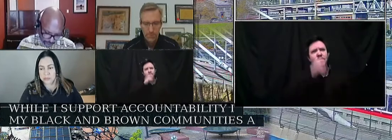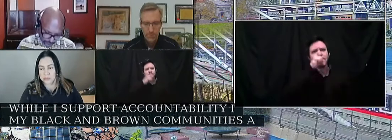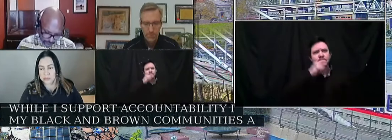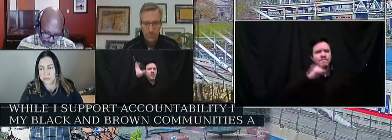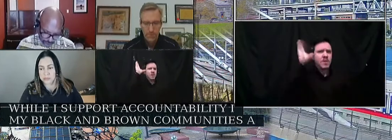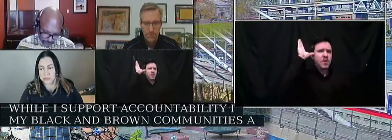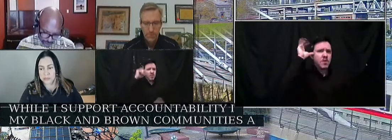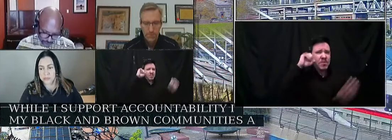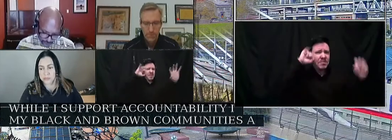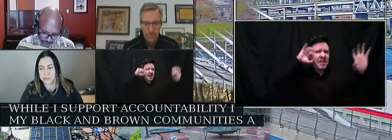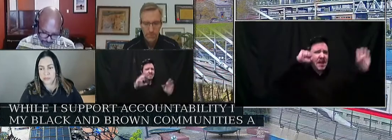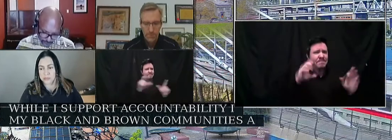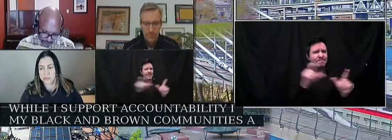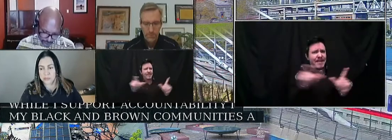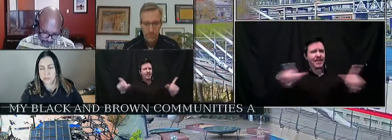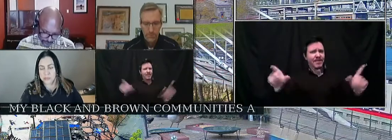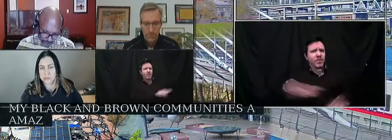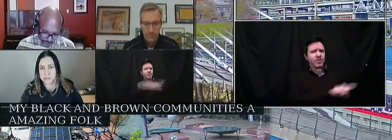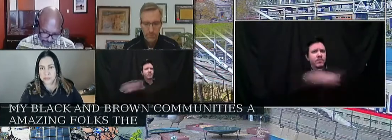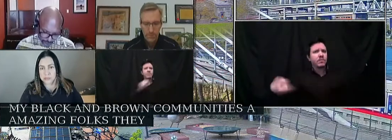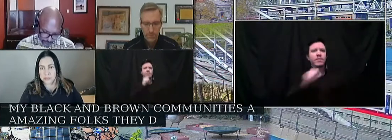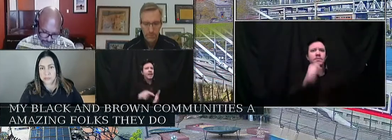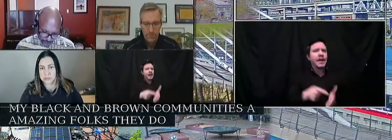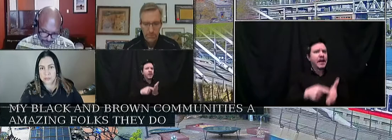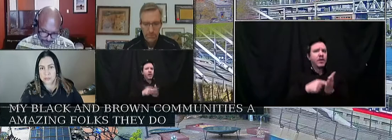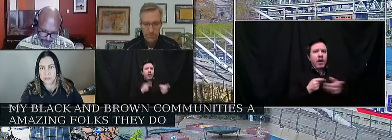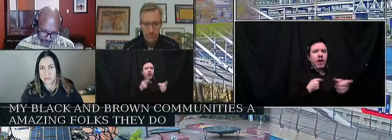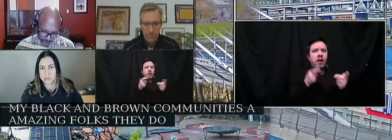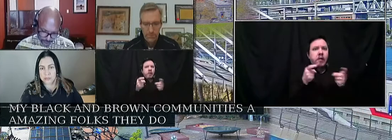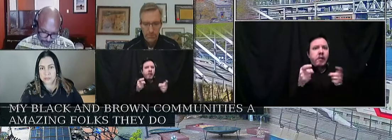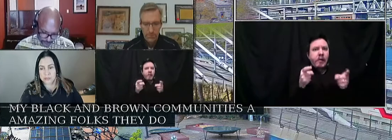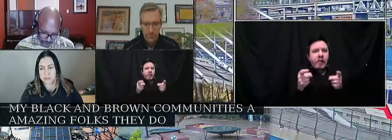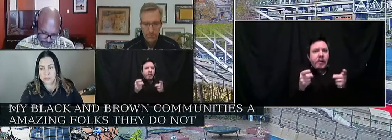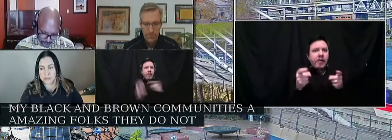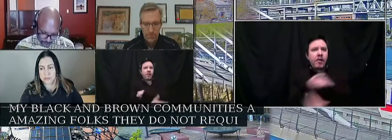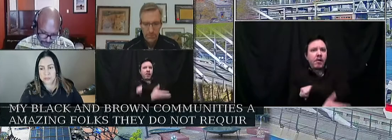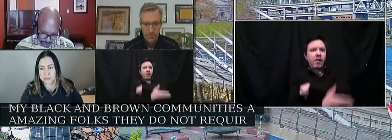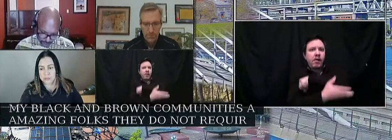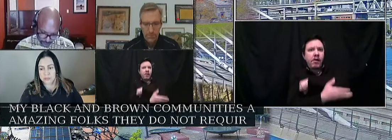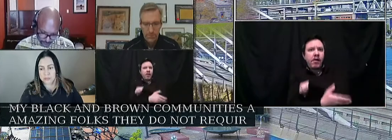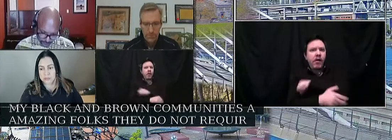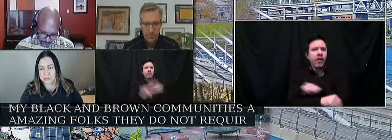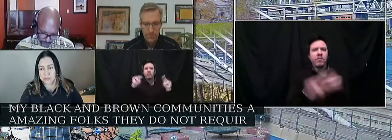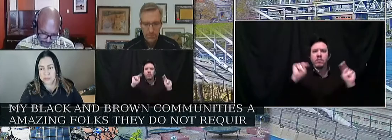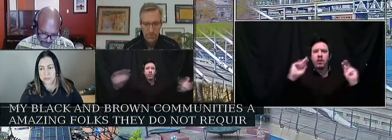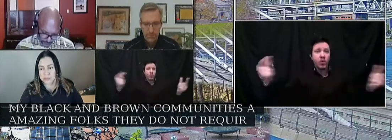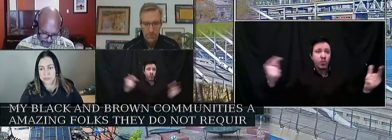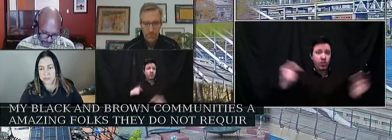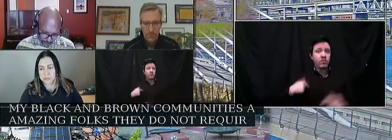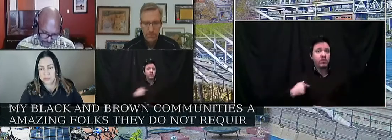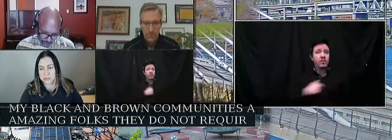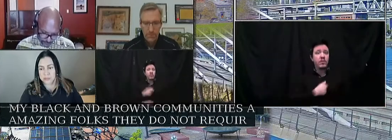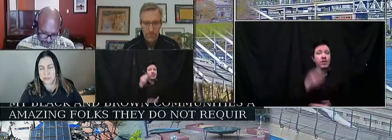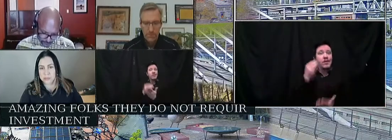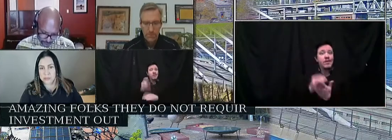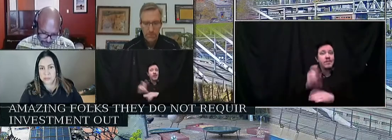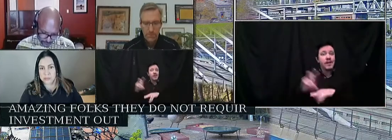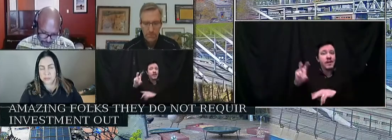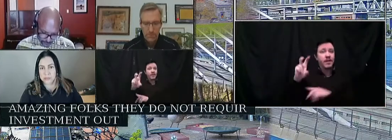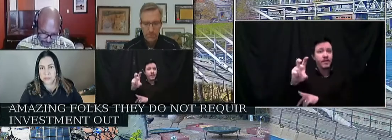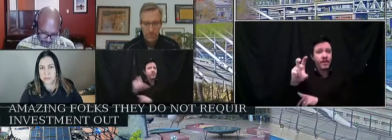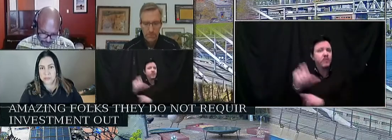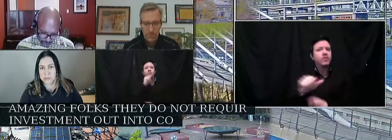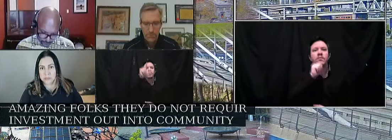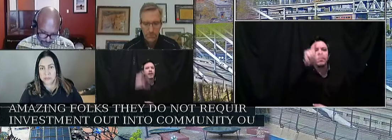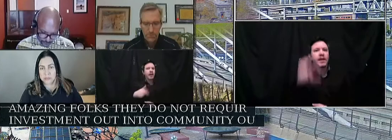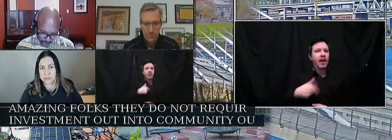amazing folks. They do not require micromanagement, and this investment out into community ought not be viewed through a microscopic